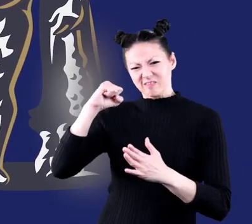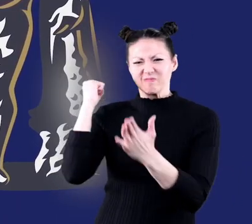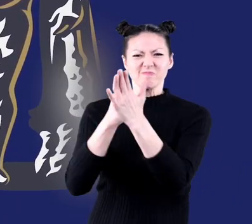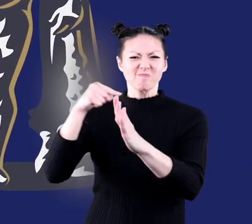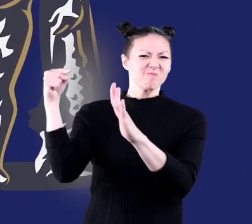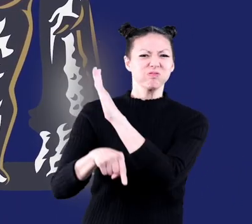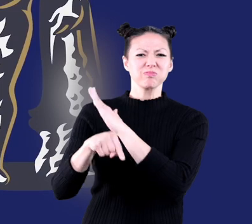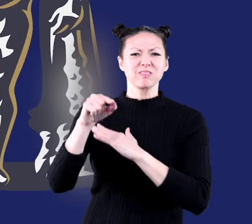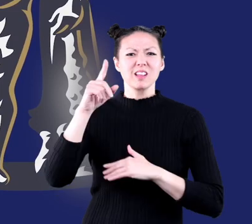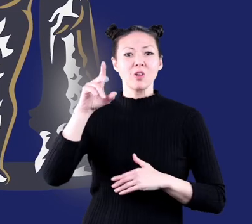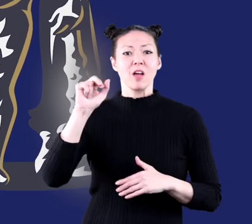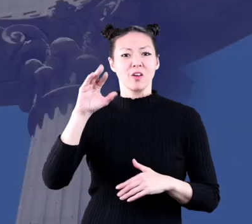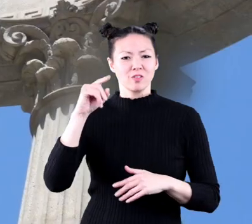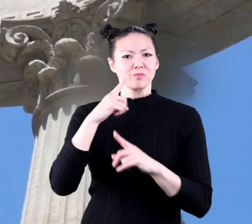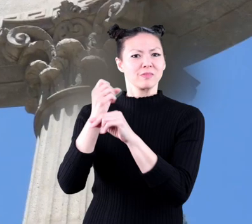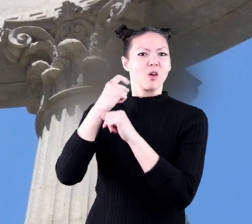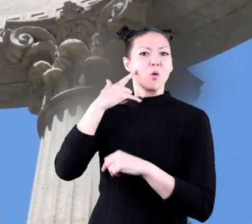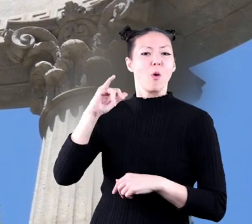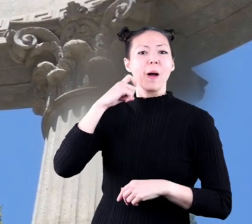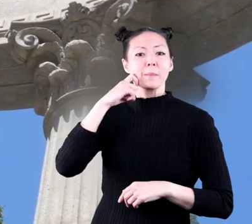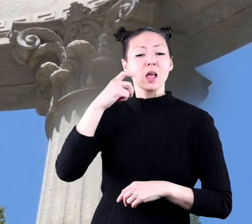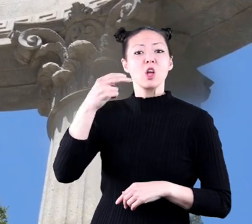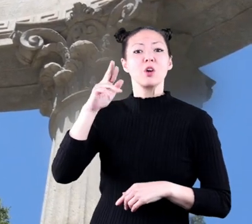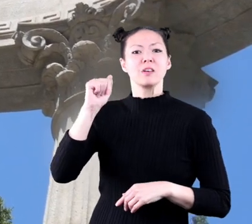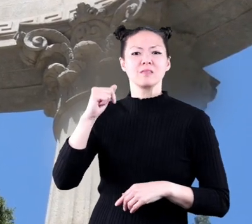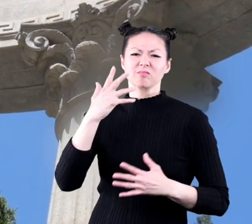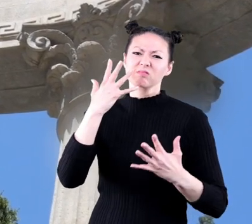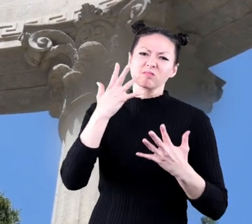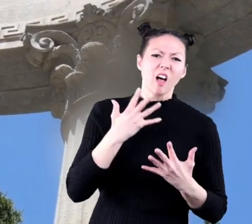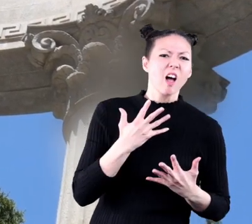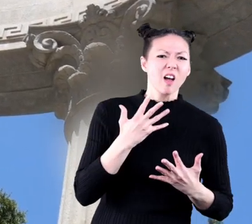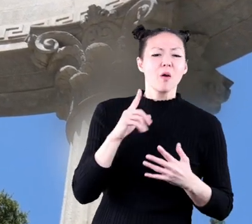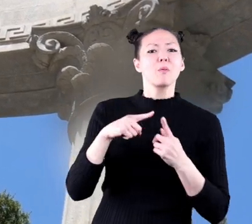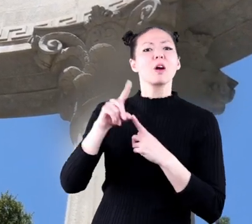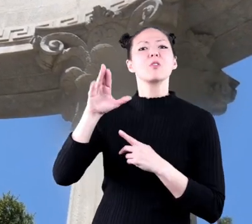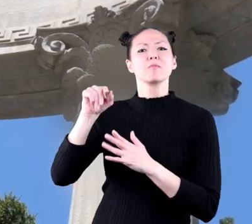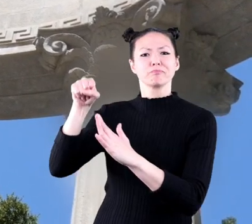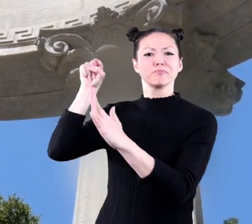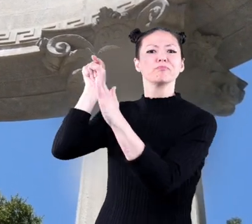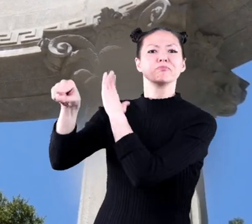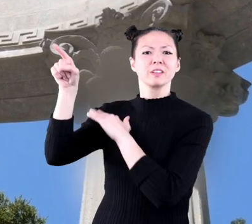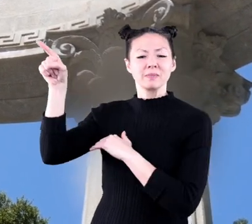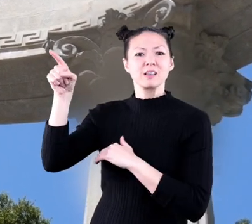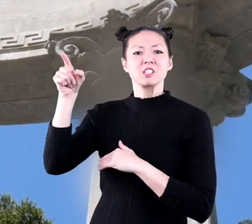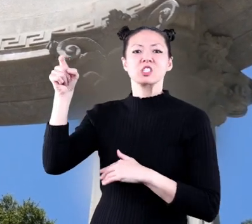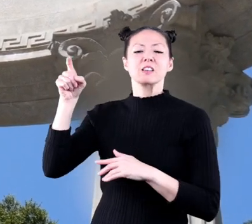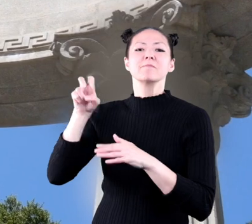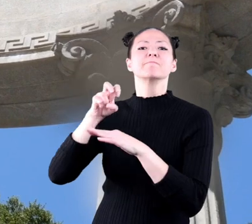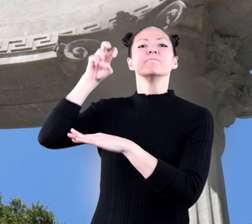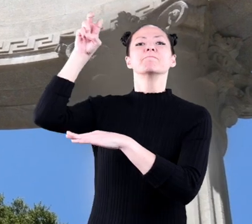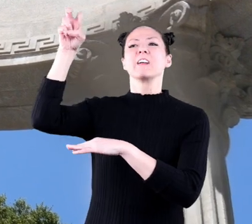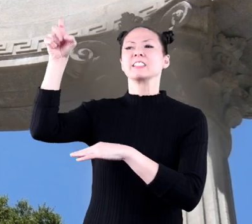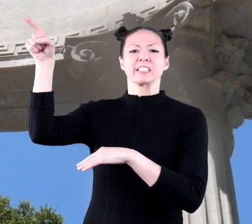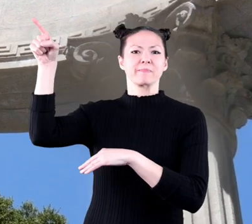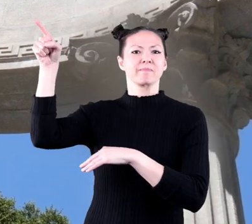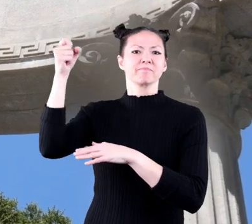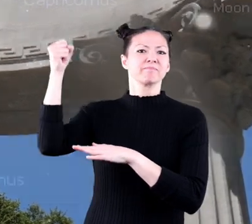to get the apples. Hera was so sad when Draco was killed, she placed him in the sky.